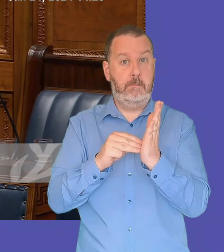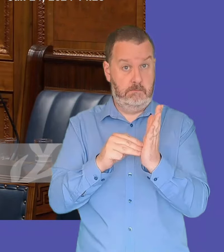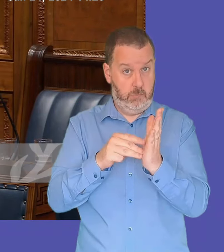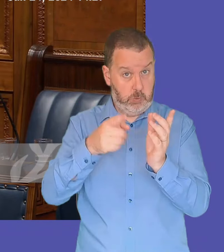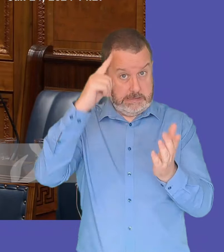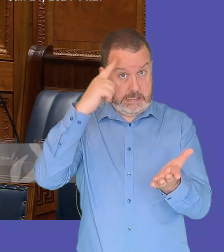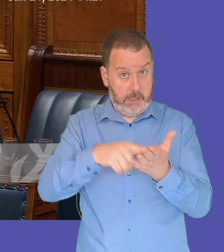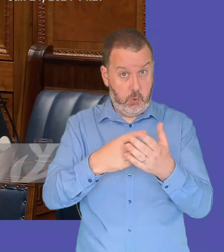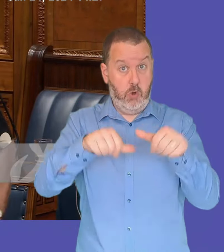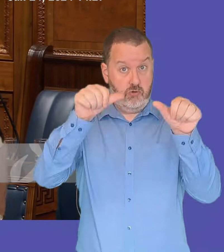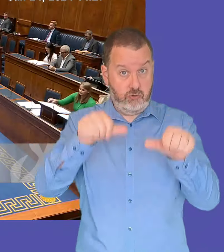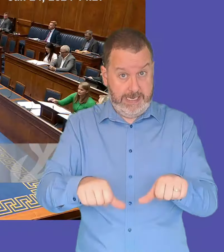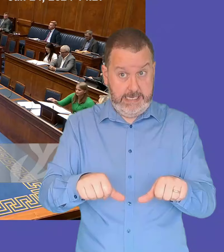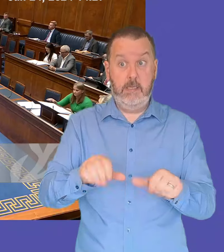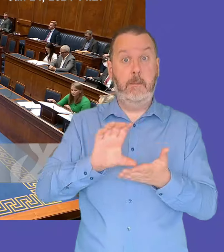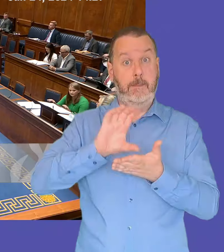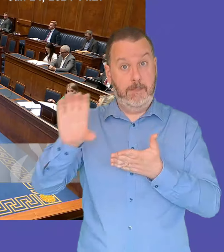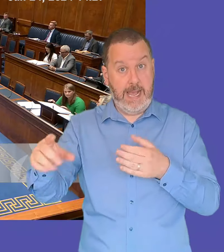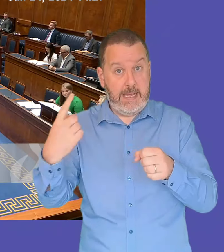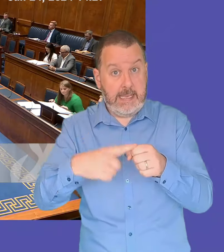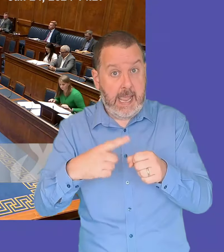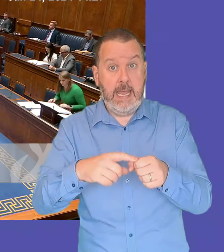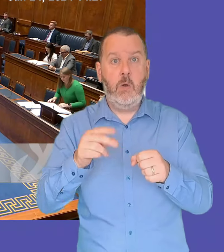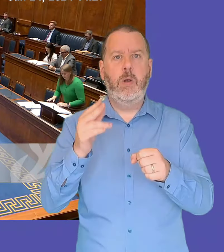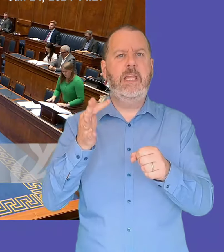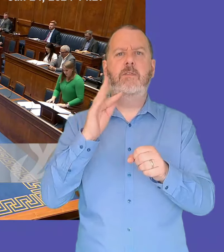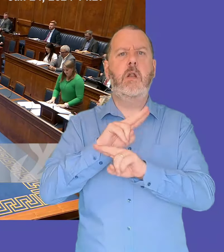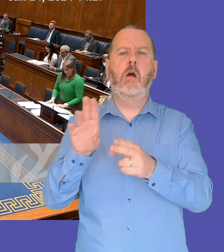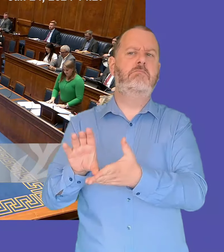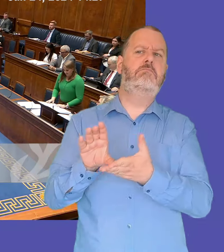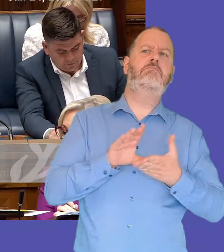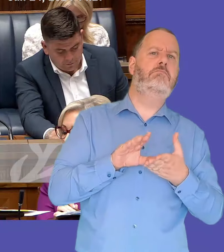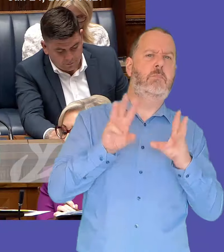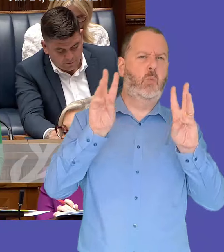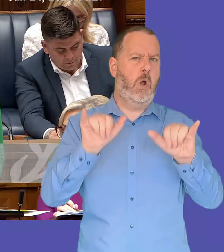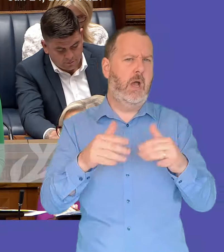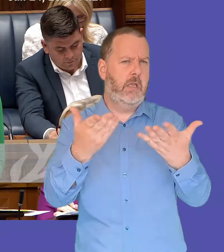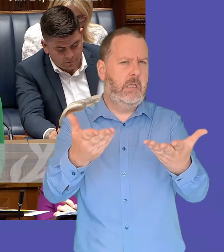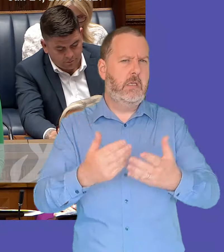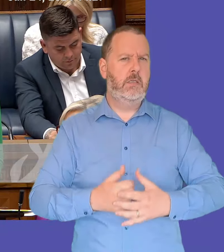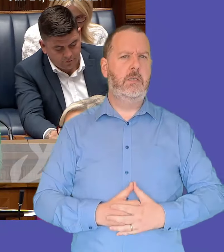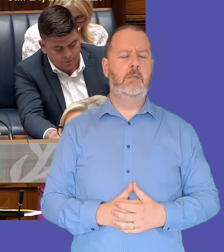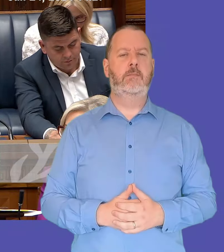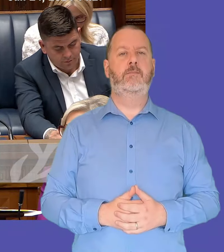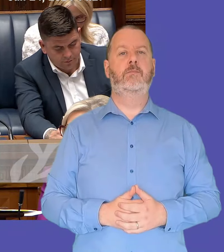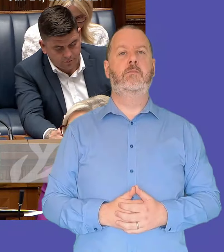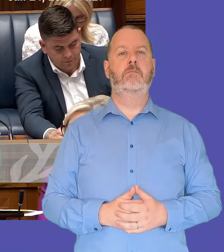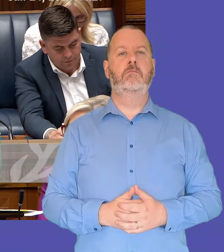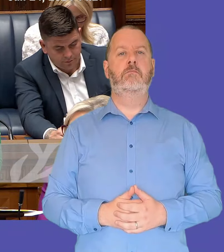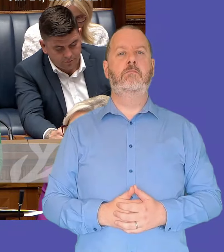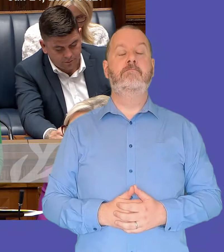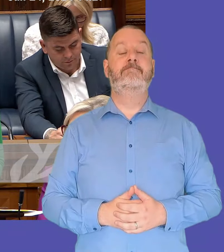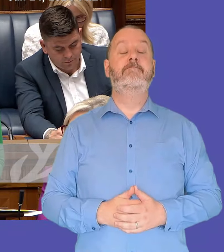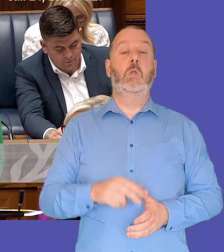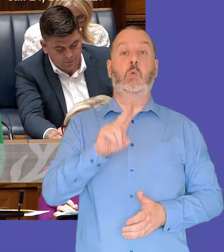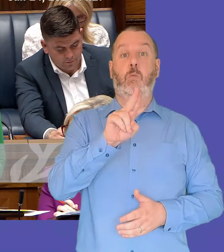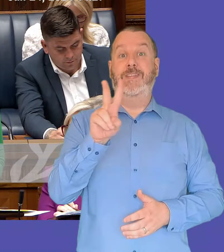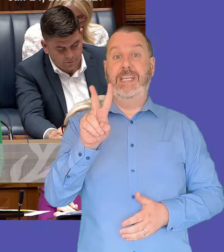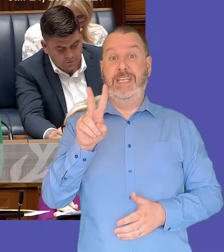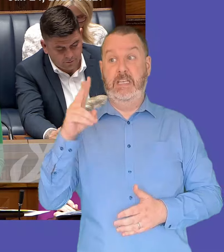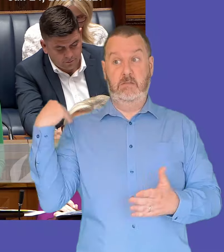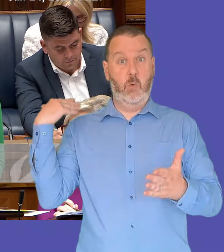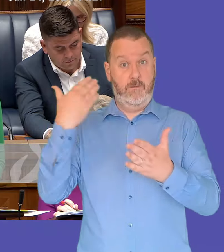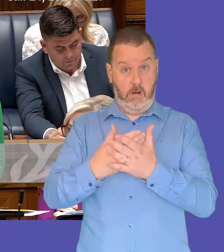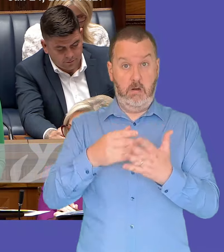rationale have you used junior minister well as i said before the urban villages has provided funding of 90